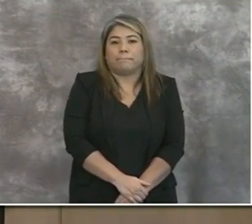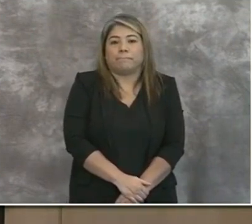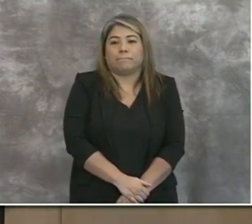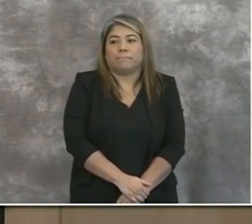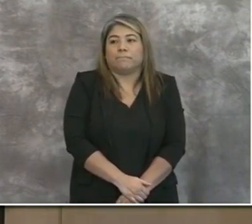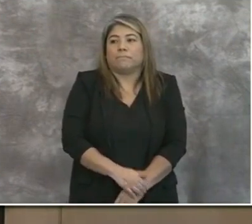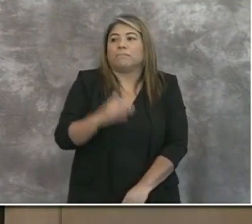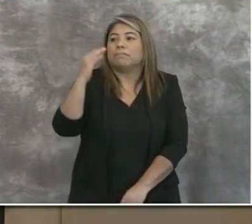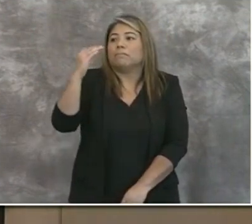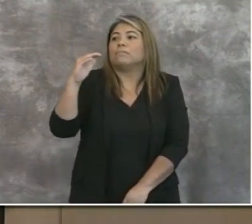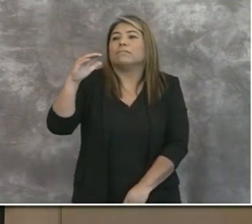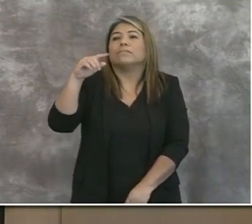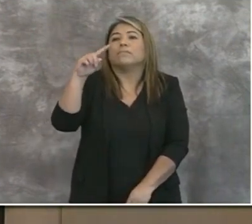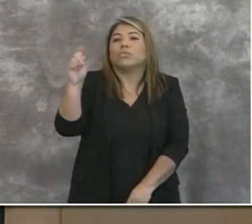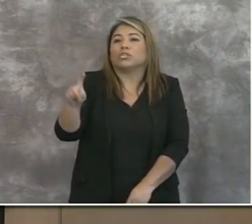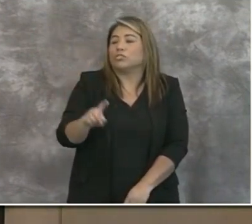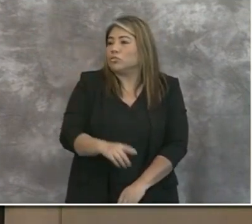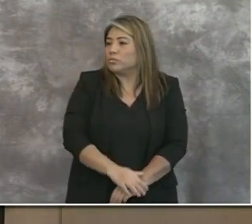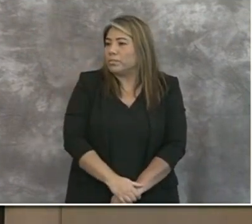Okay, let's go to the next question.